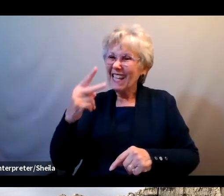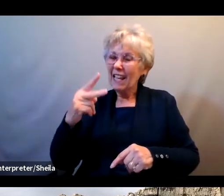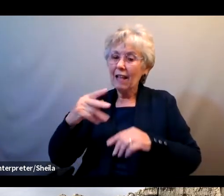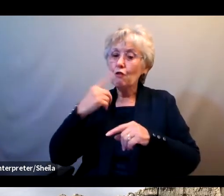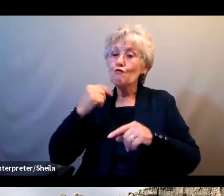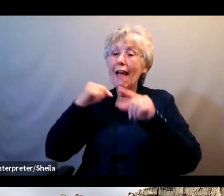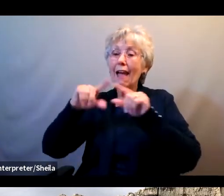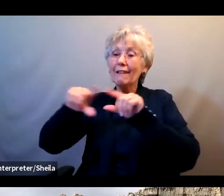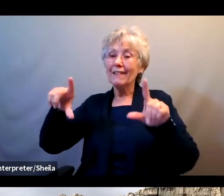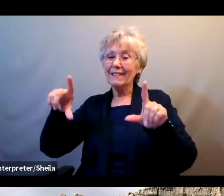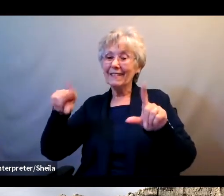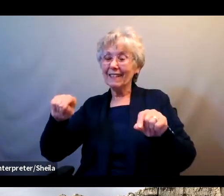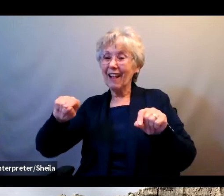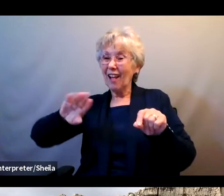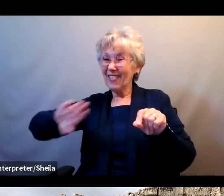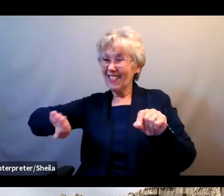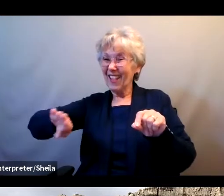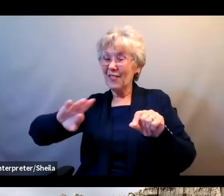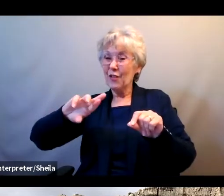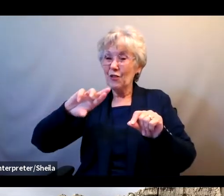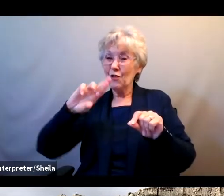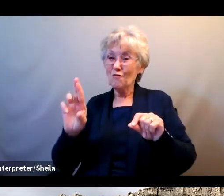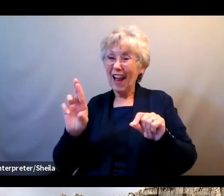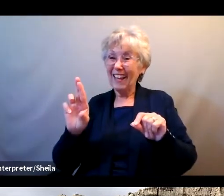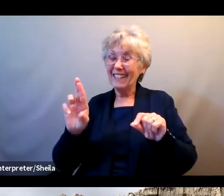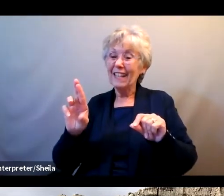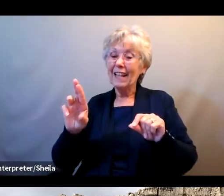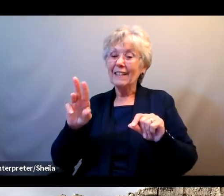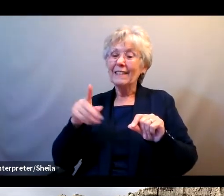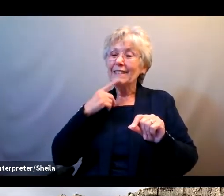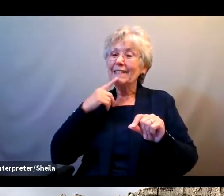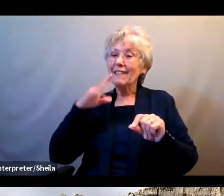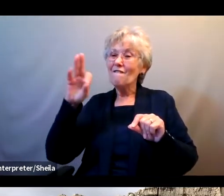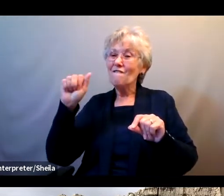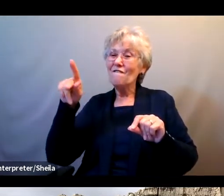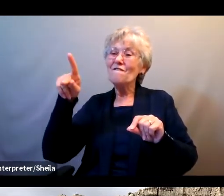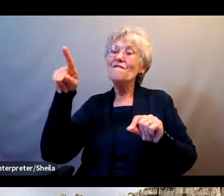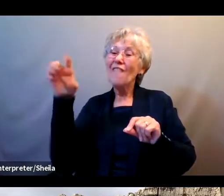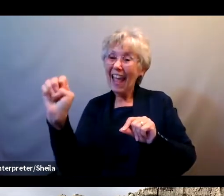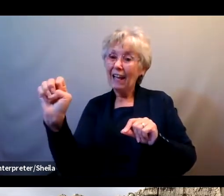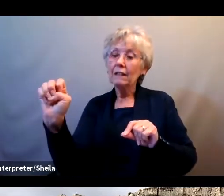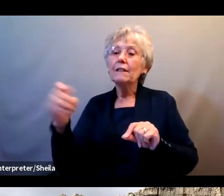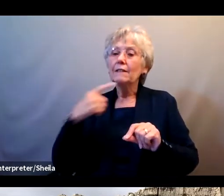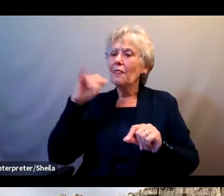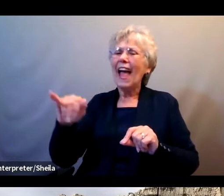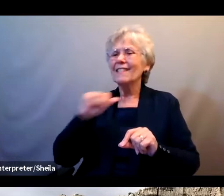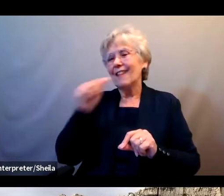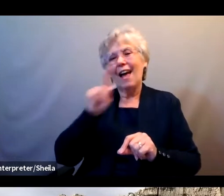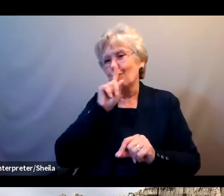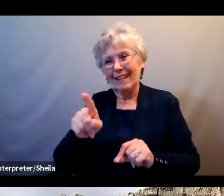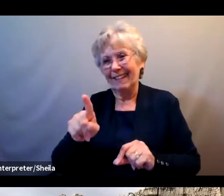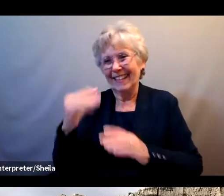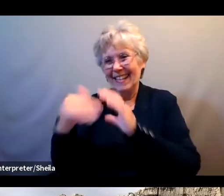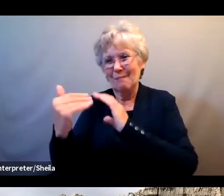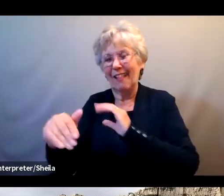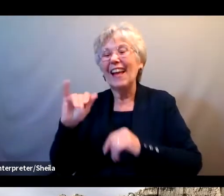measures. right bottom side of the email, fake, because we want you to know this is a fake email example. So